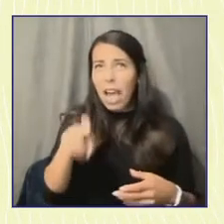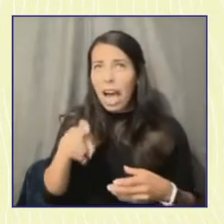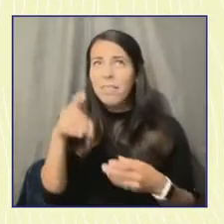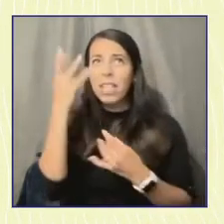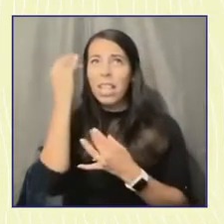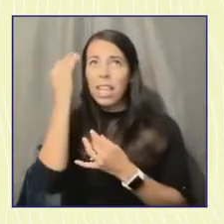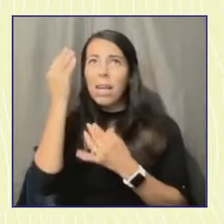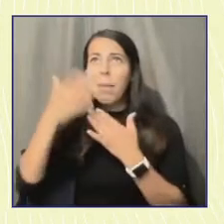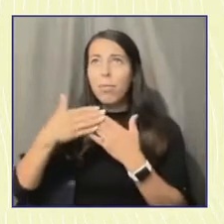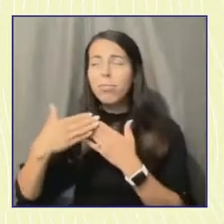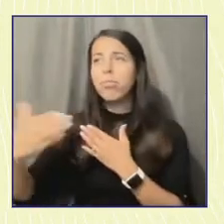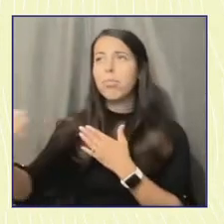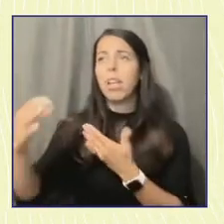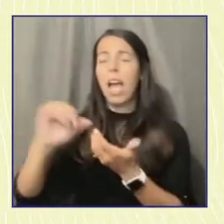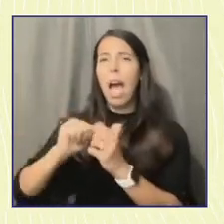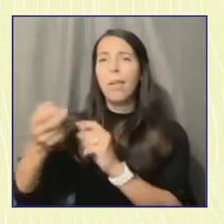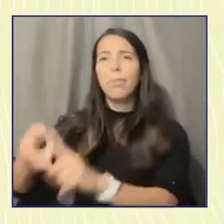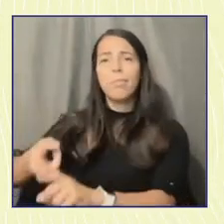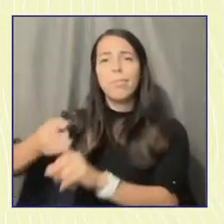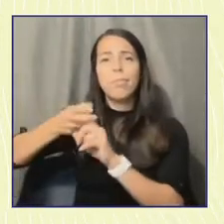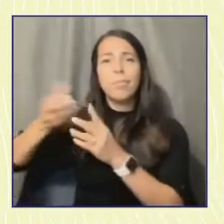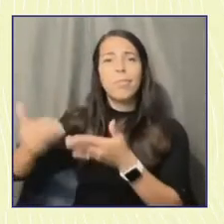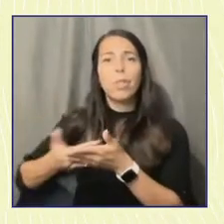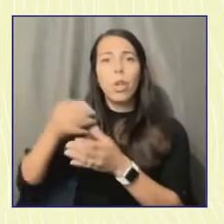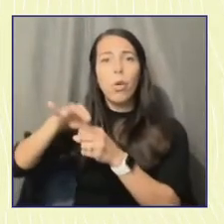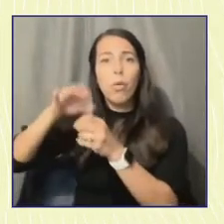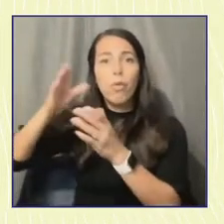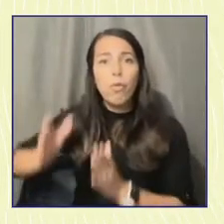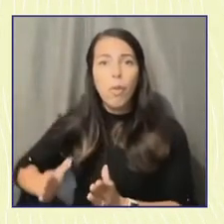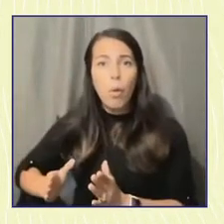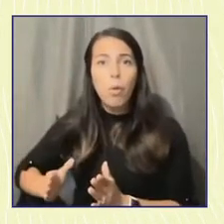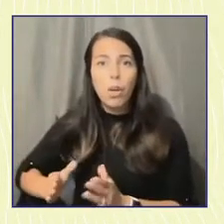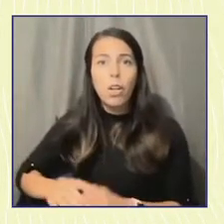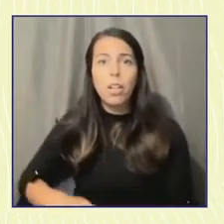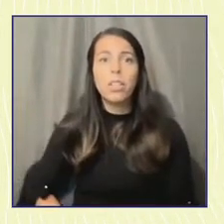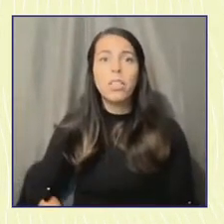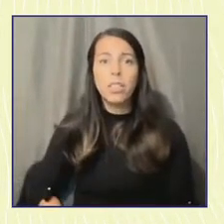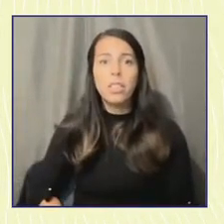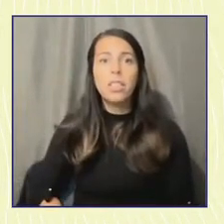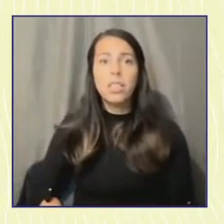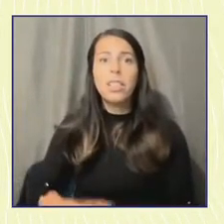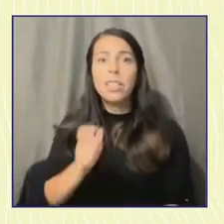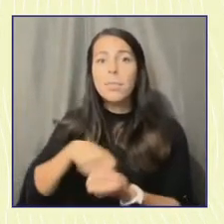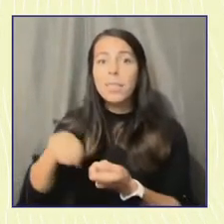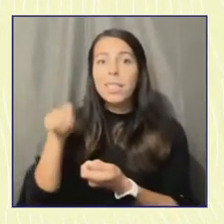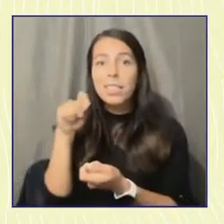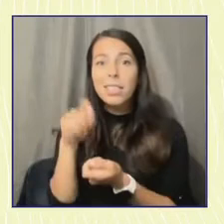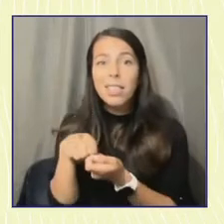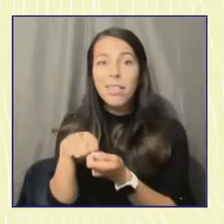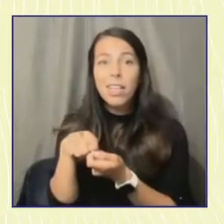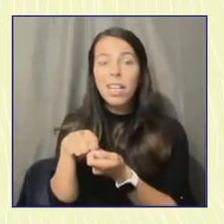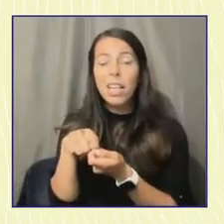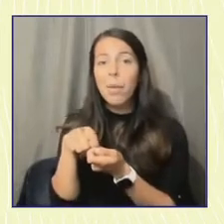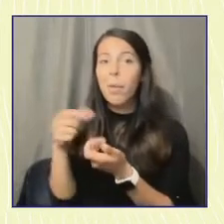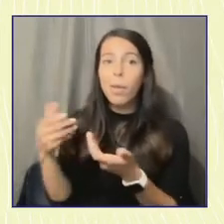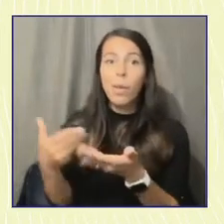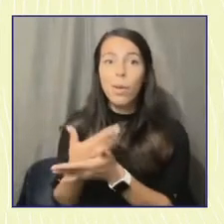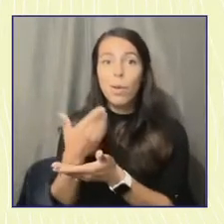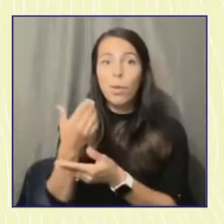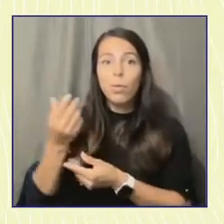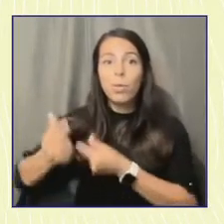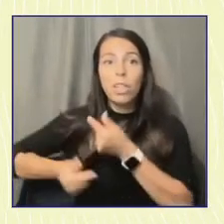to expand the electorate, particularly amongst this emerging generation, which is extraordinarily